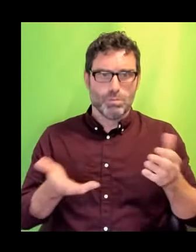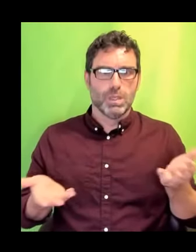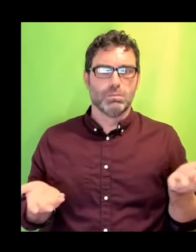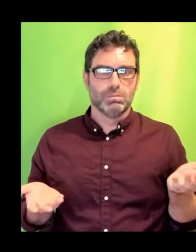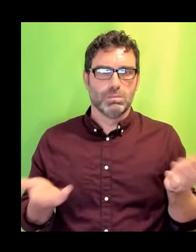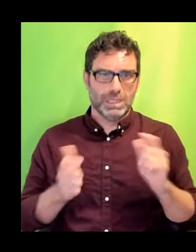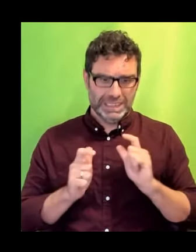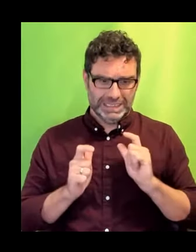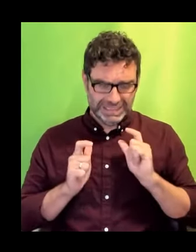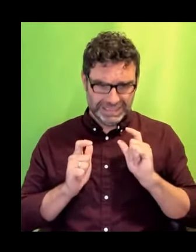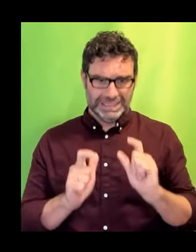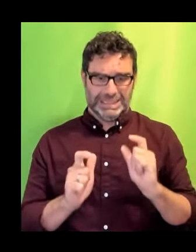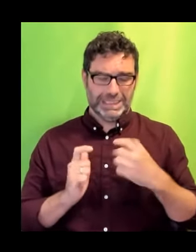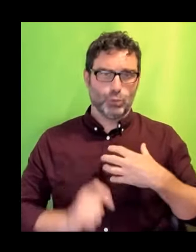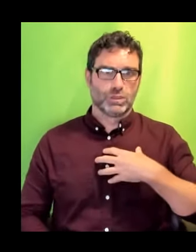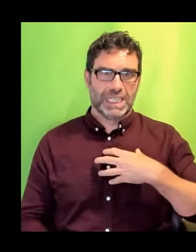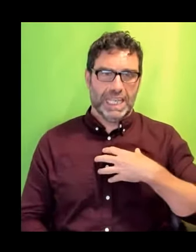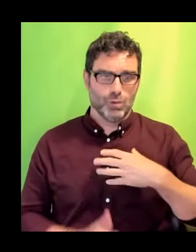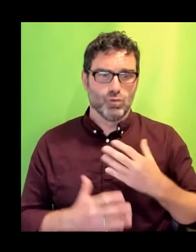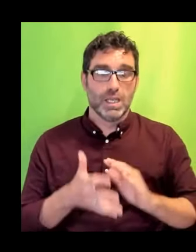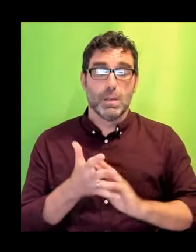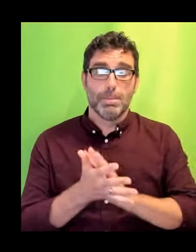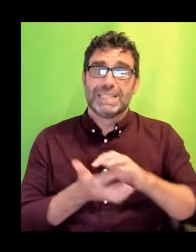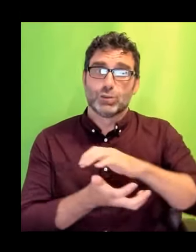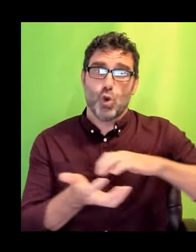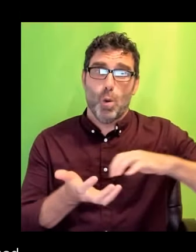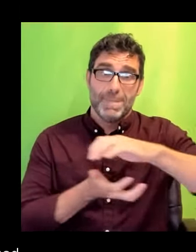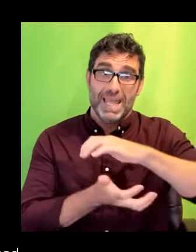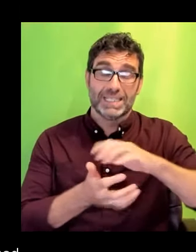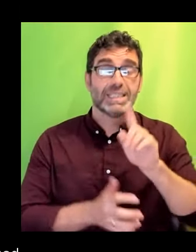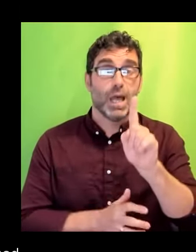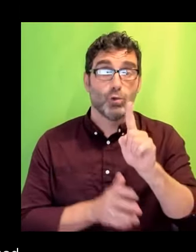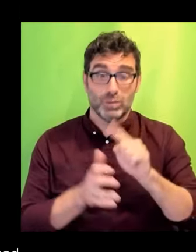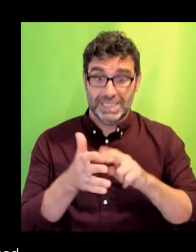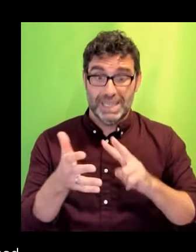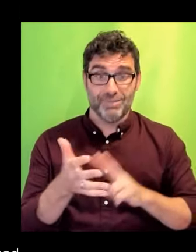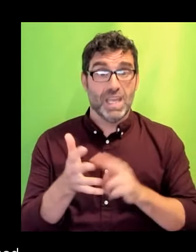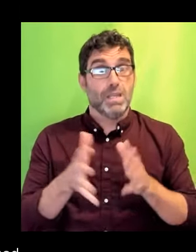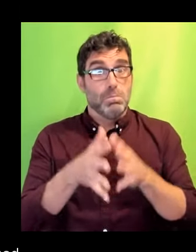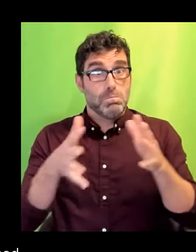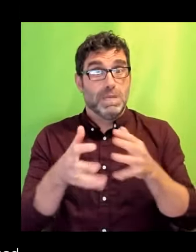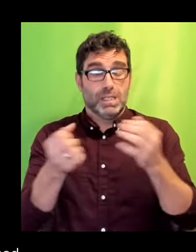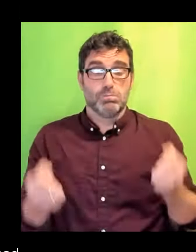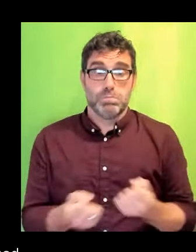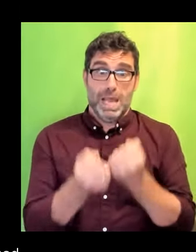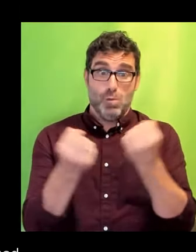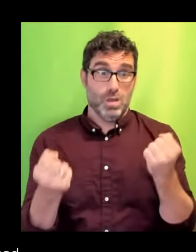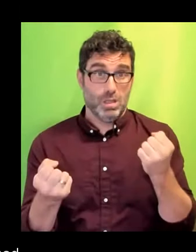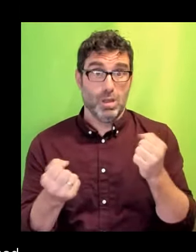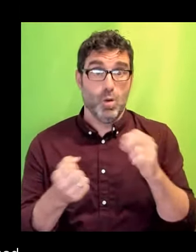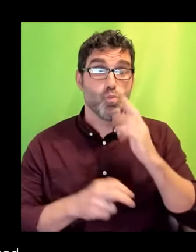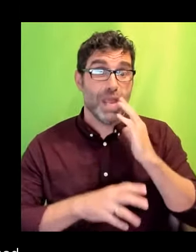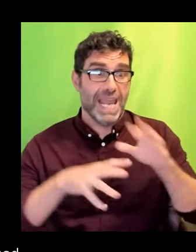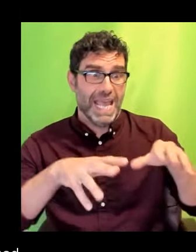And TV greatest power is when it runs towards a complexity, not away from it.